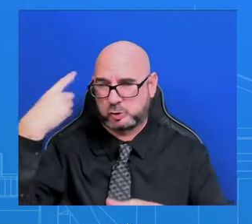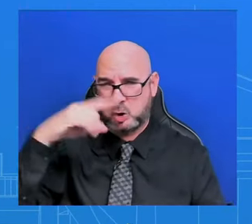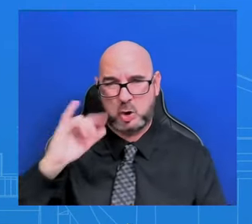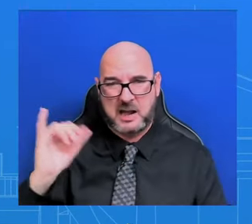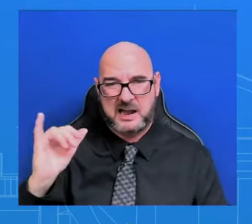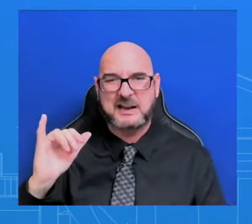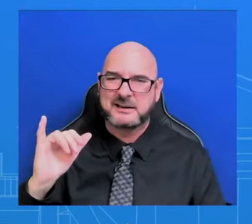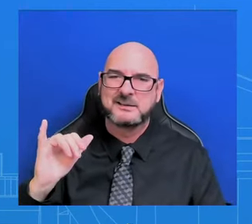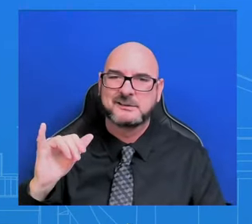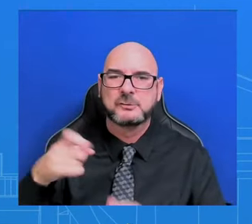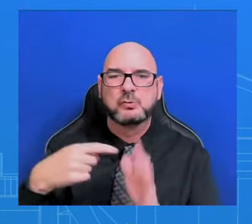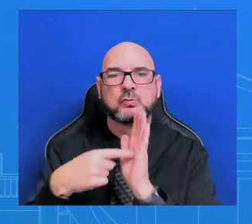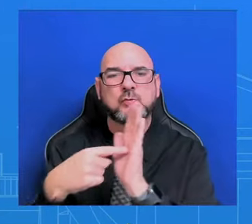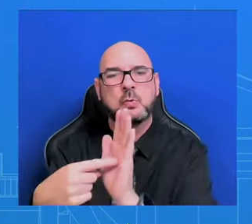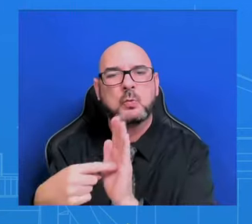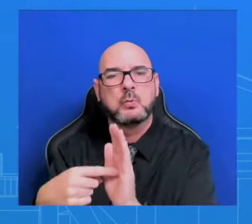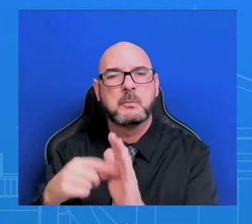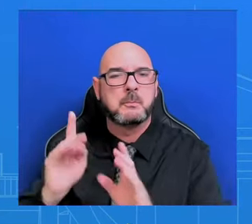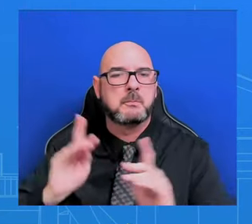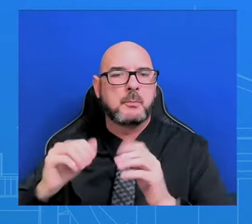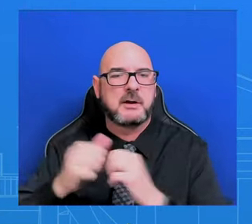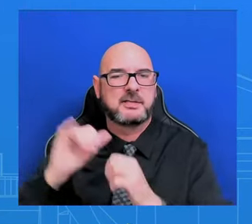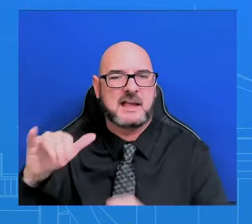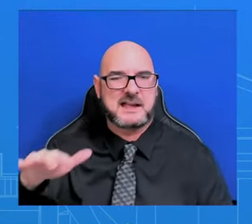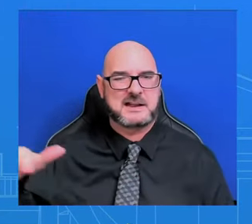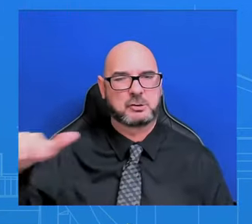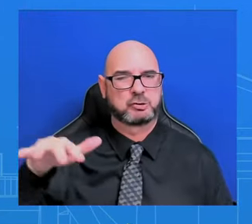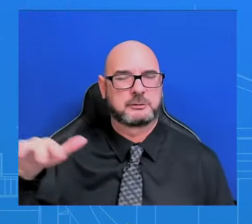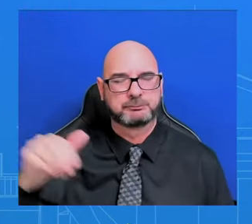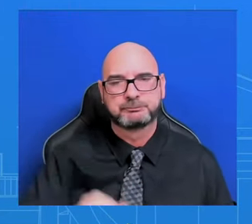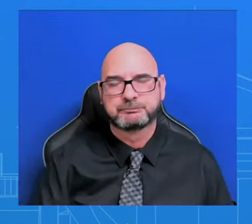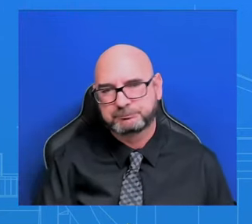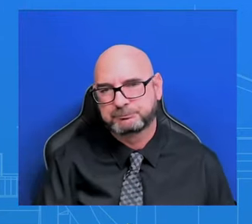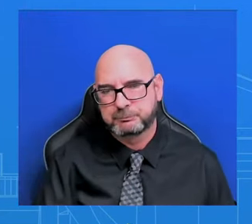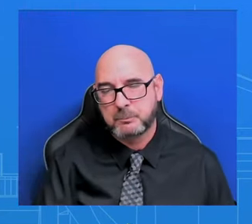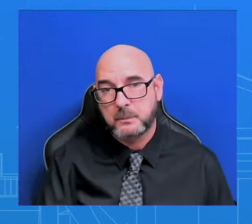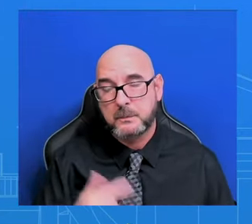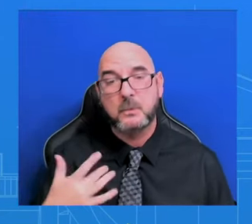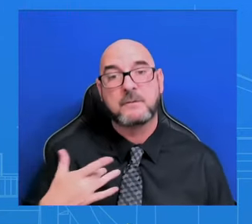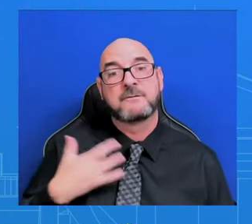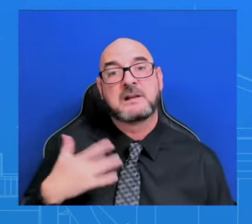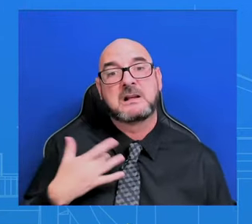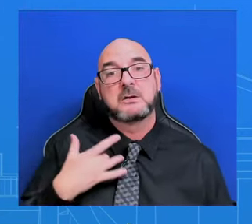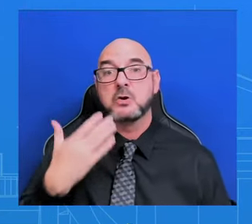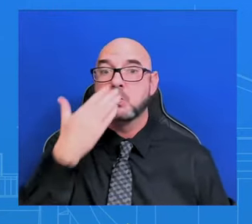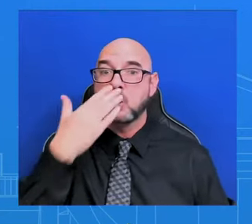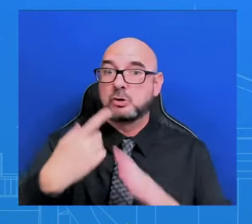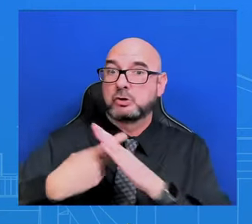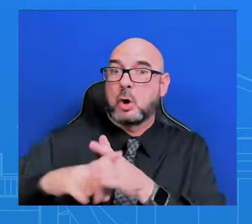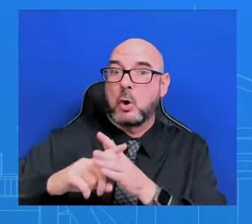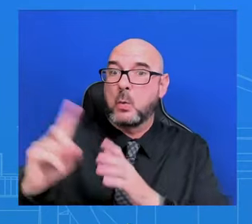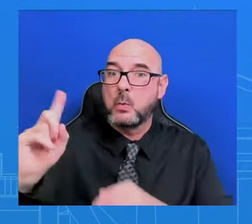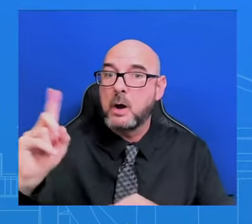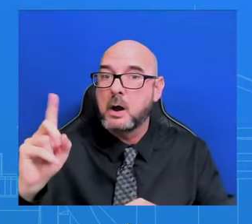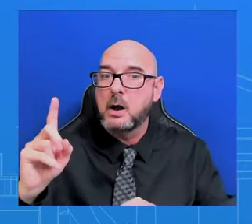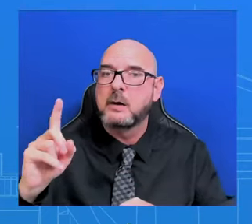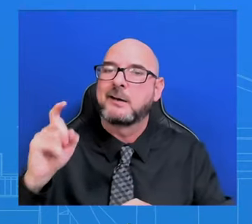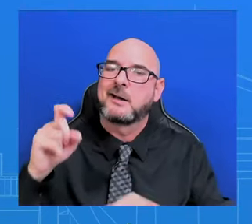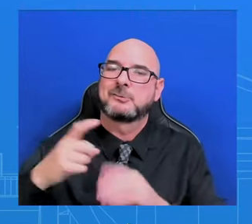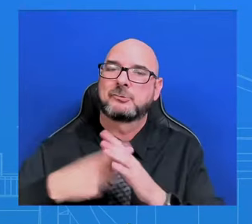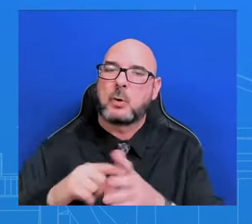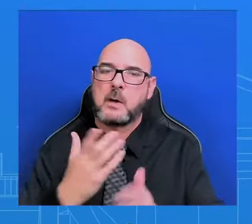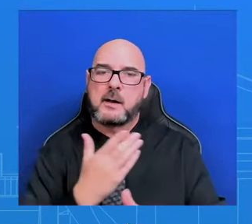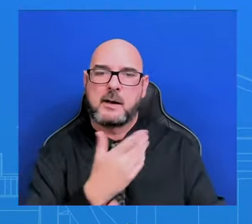believe that a good place to start to get to that outcome is a revitalized Palestinian authority. And Senate